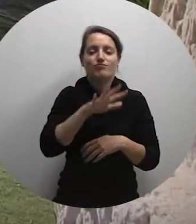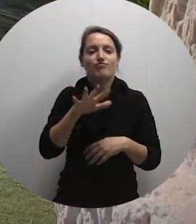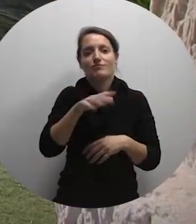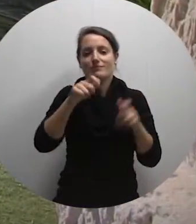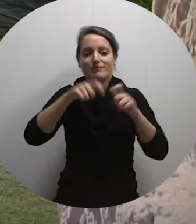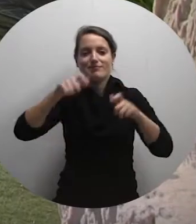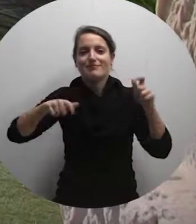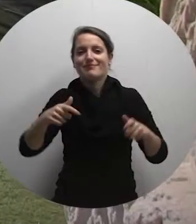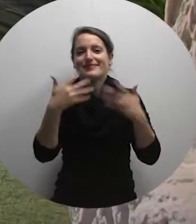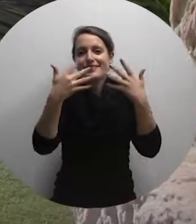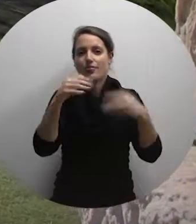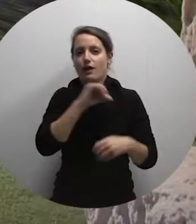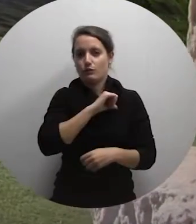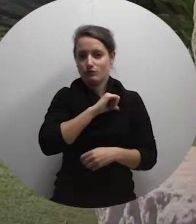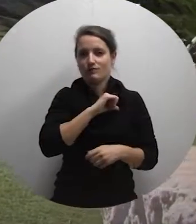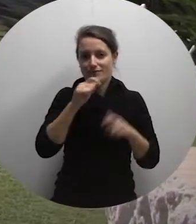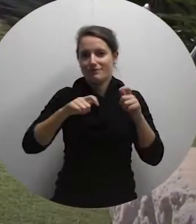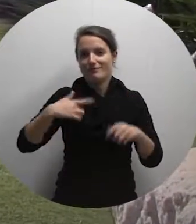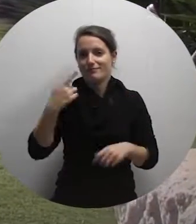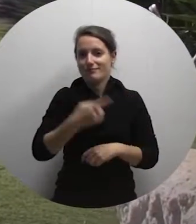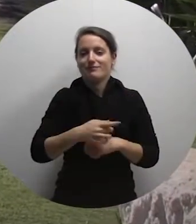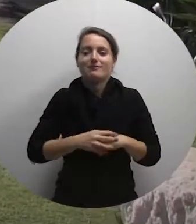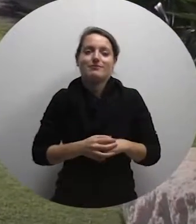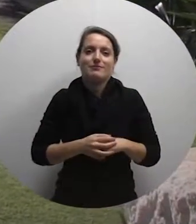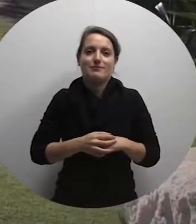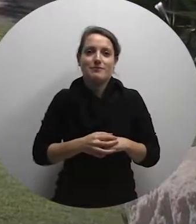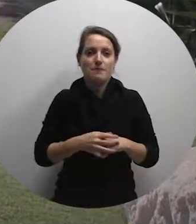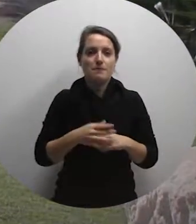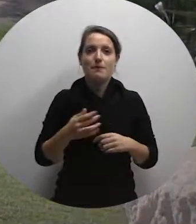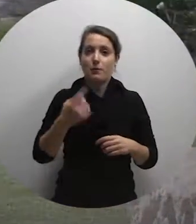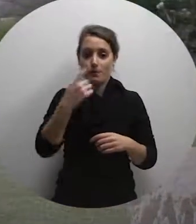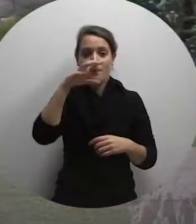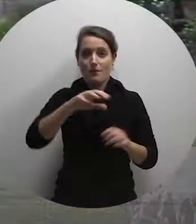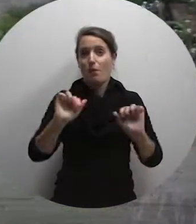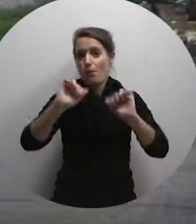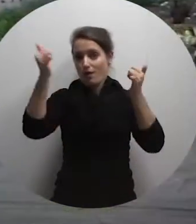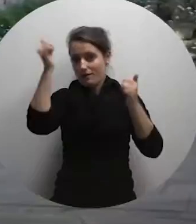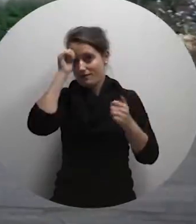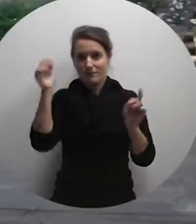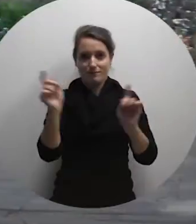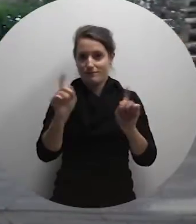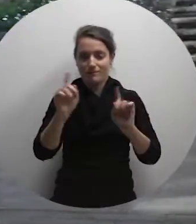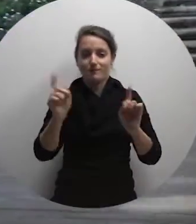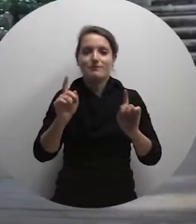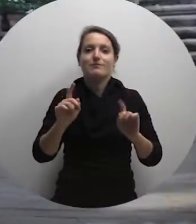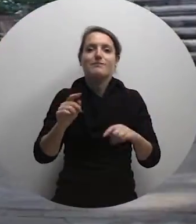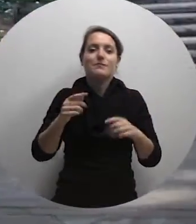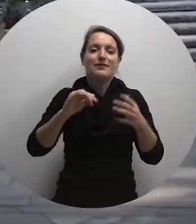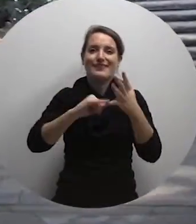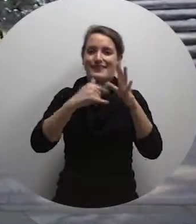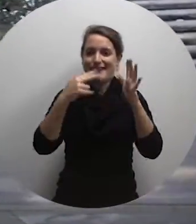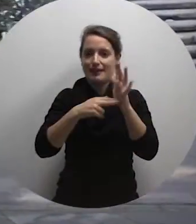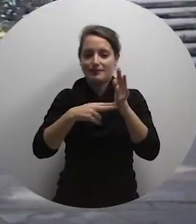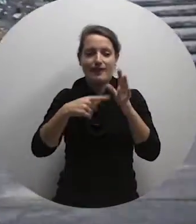of approximately 10,000 inhabitants. A very well known landmark in Hattard is Saint Anton